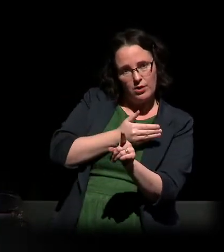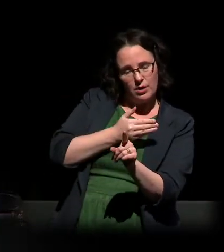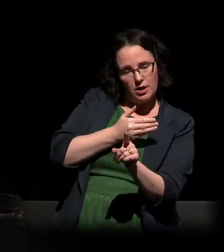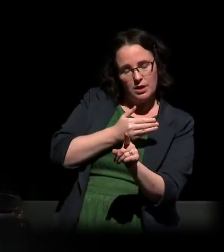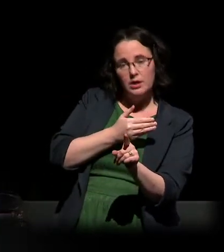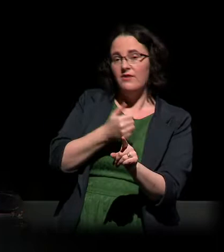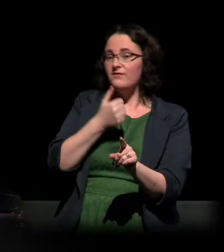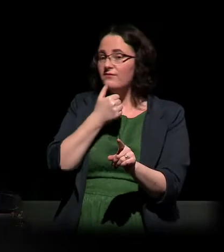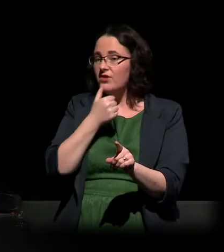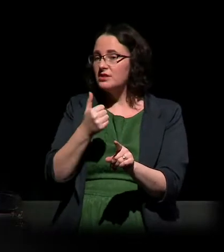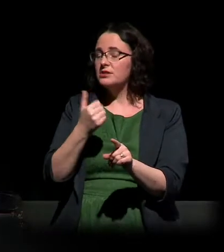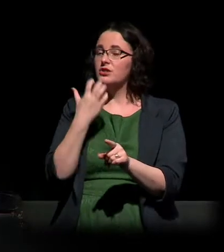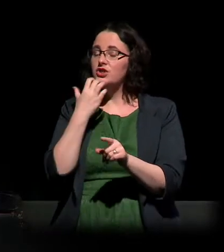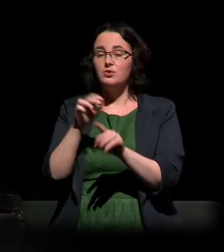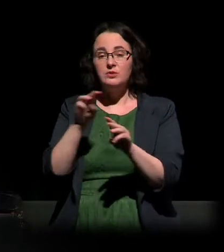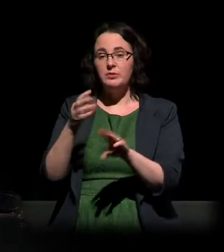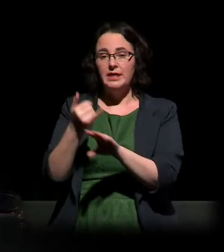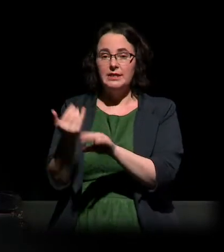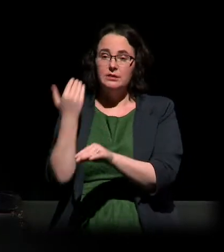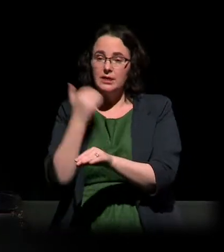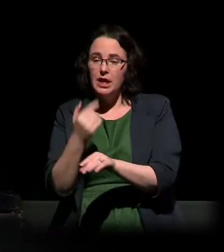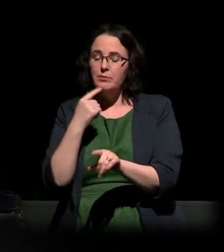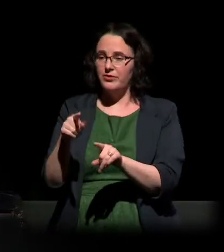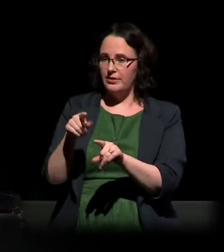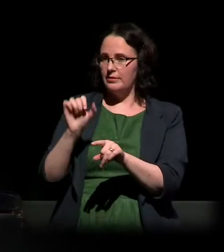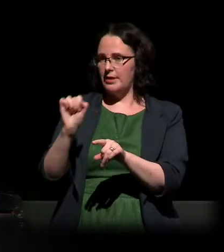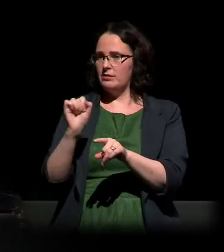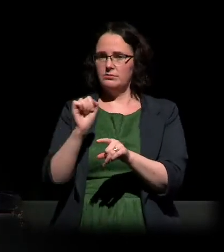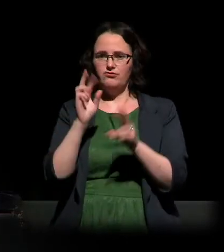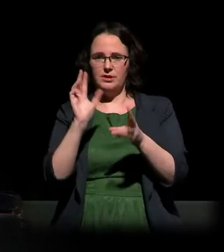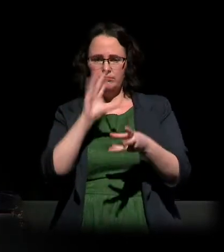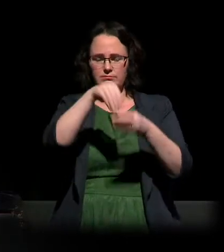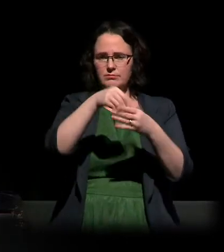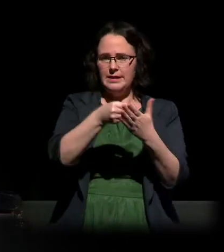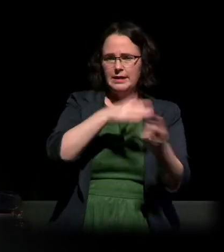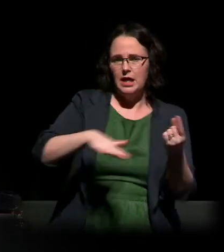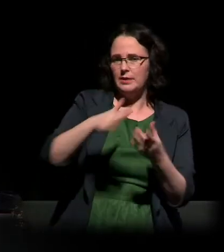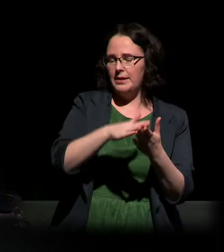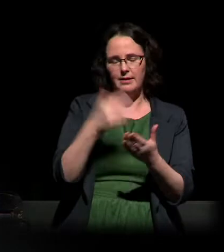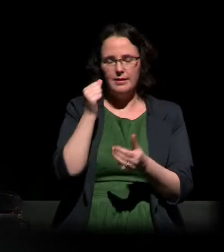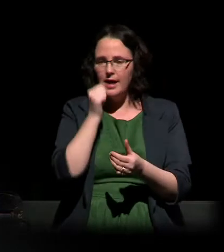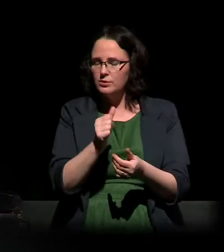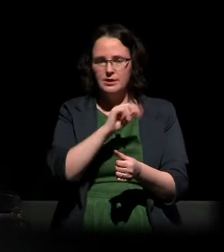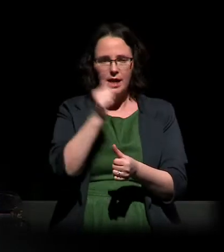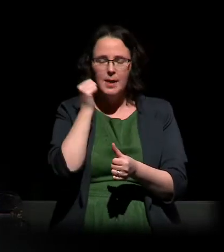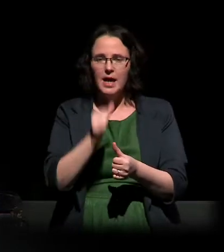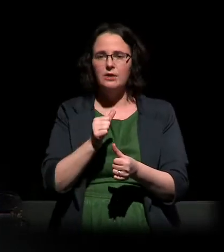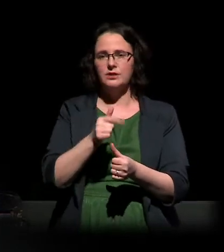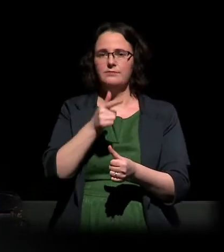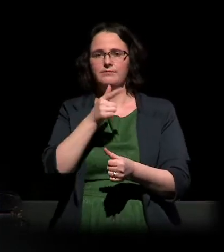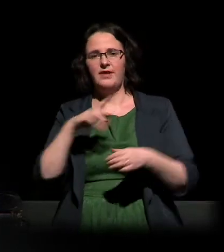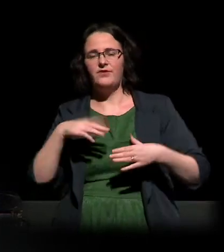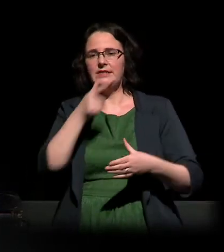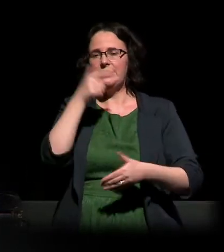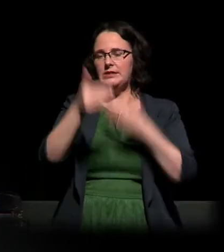life, their right to participate in the economy, free speech, free association. The countries they lived in were occupied,